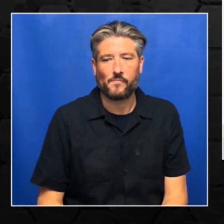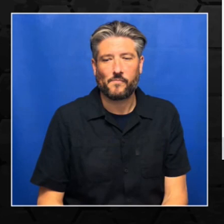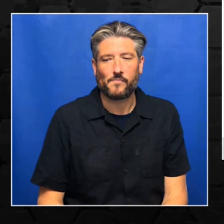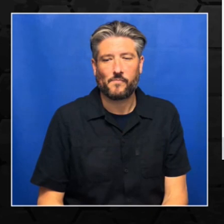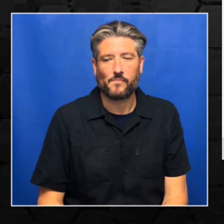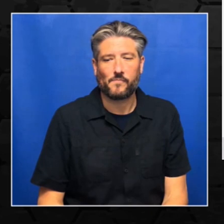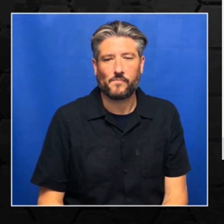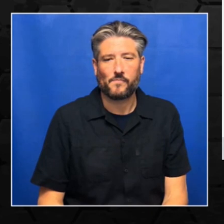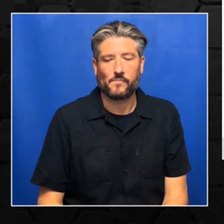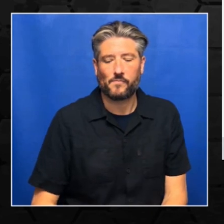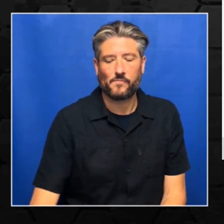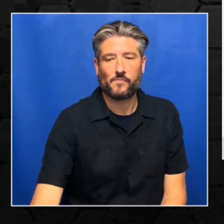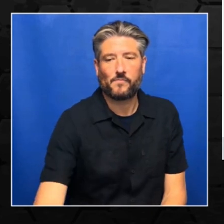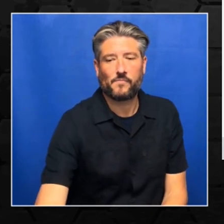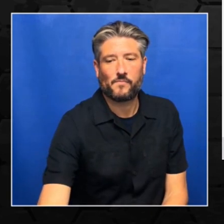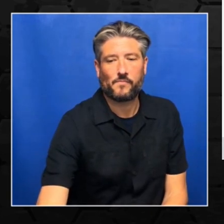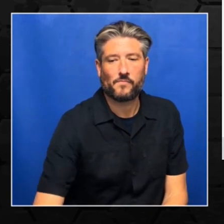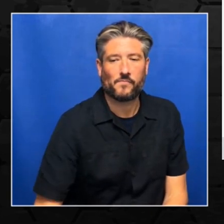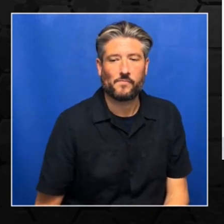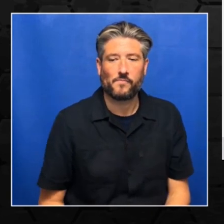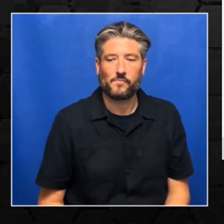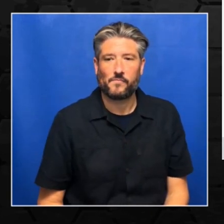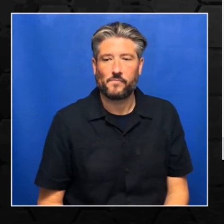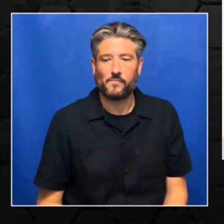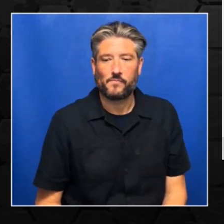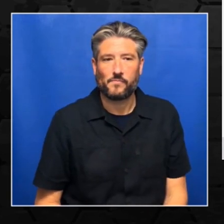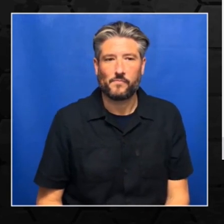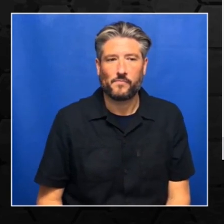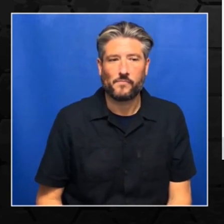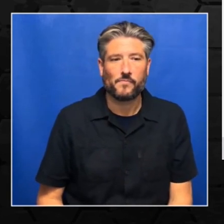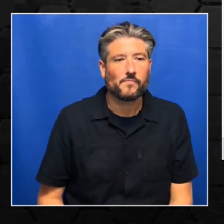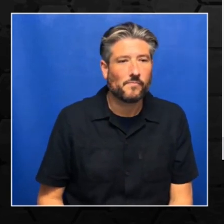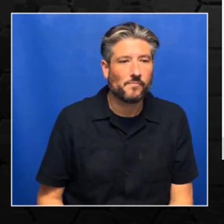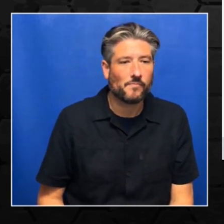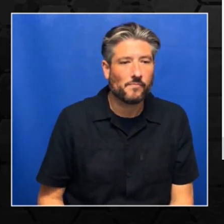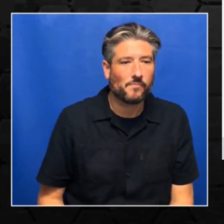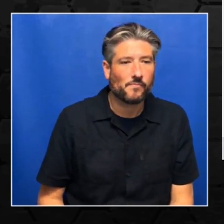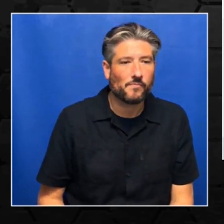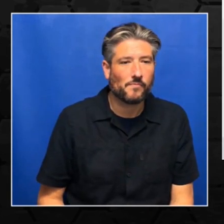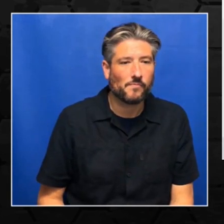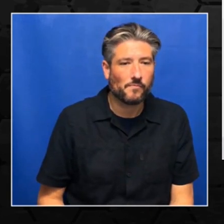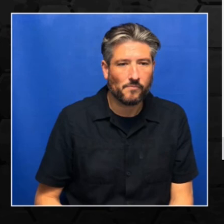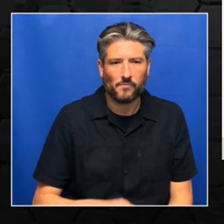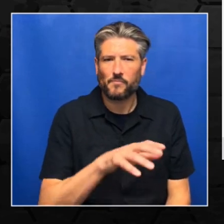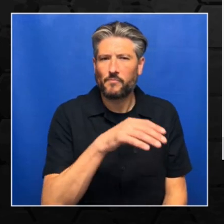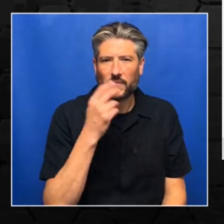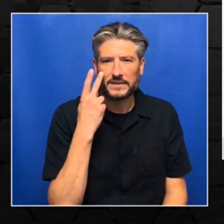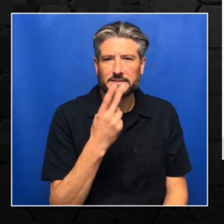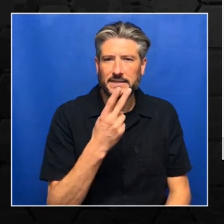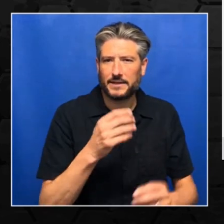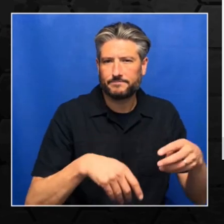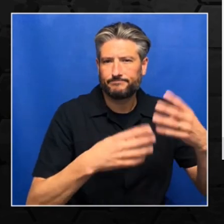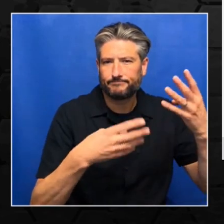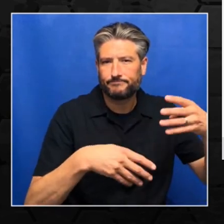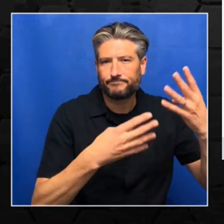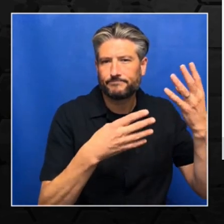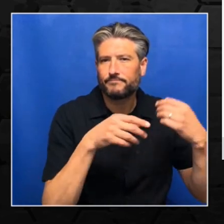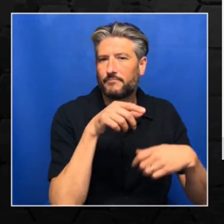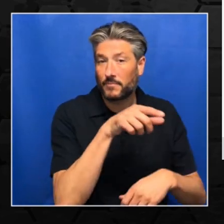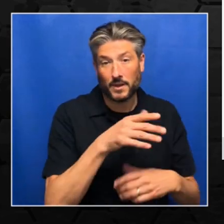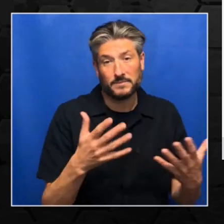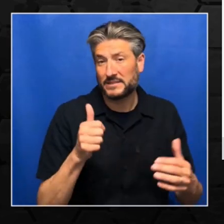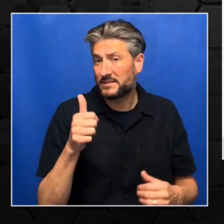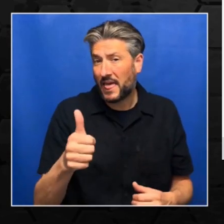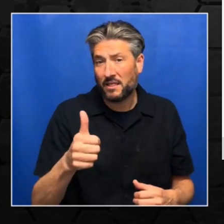Over here. Introduction to computer vision with by touch national and processing and audio classification. So, yeah, you should just do this.